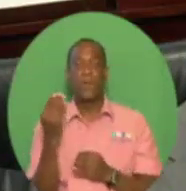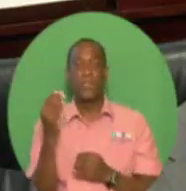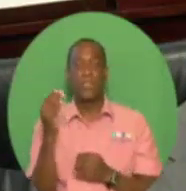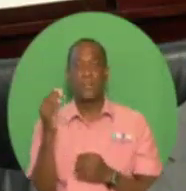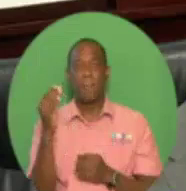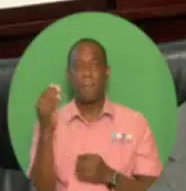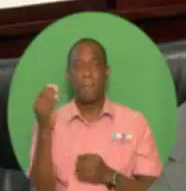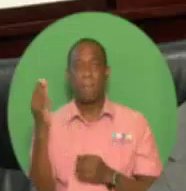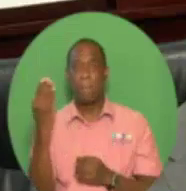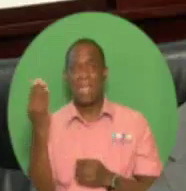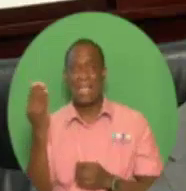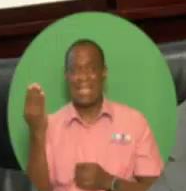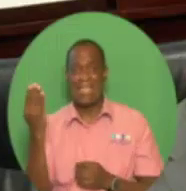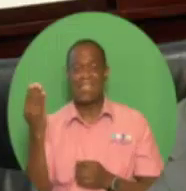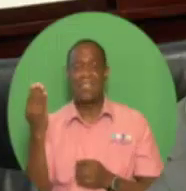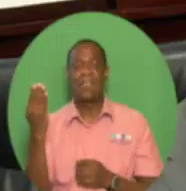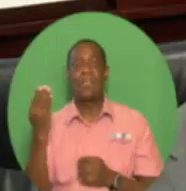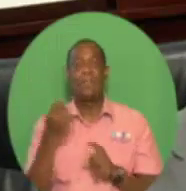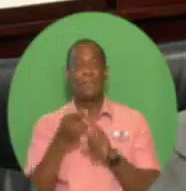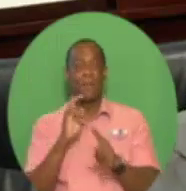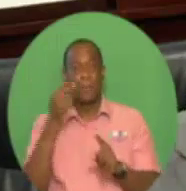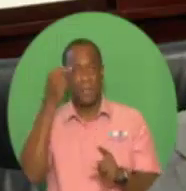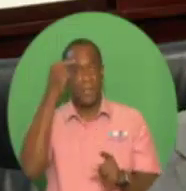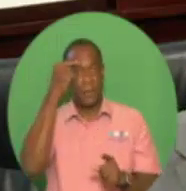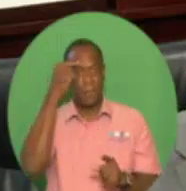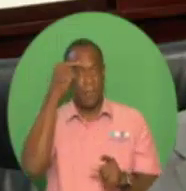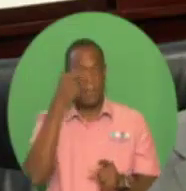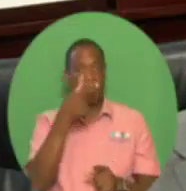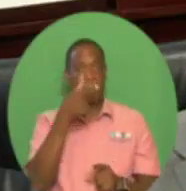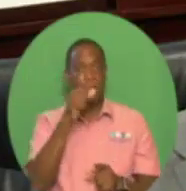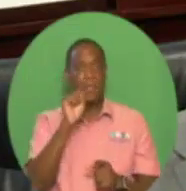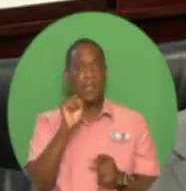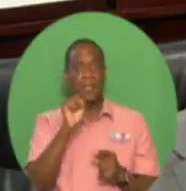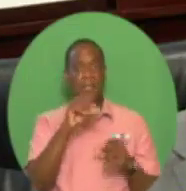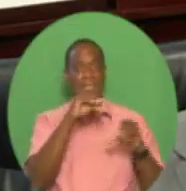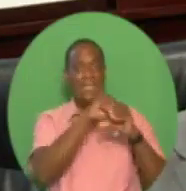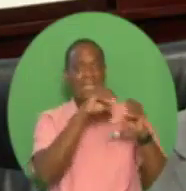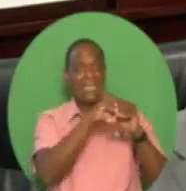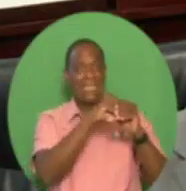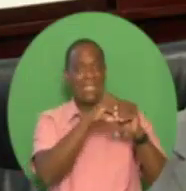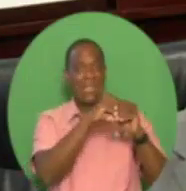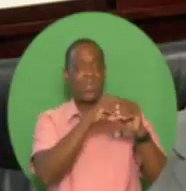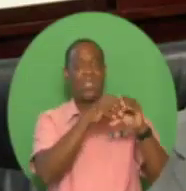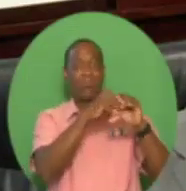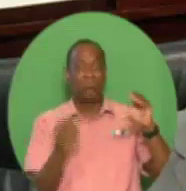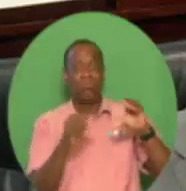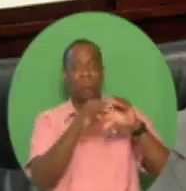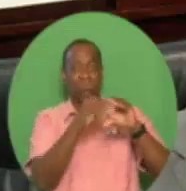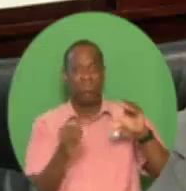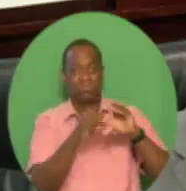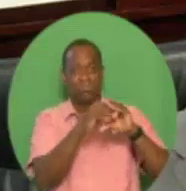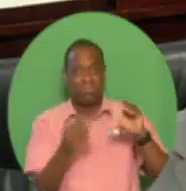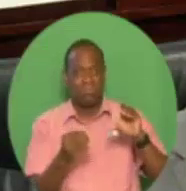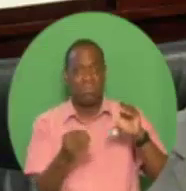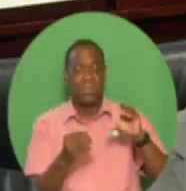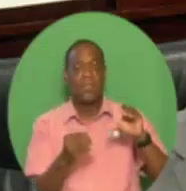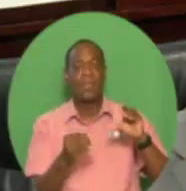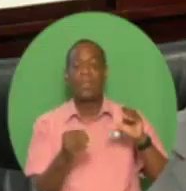and used to award questionable construction and equipment supply contracts at inflated prices.